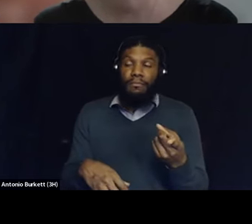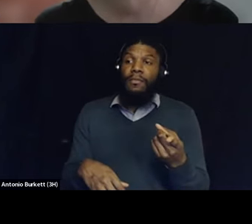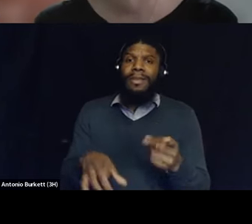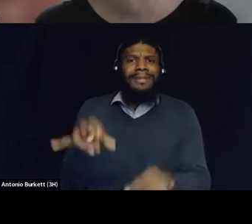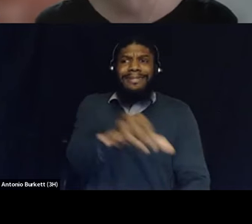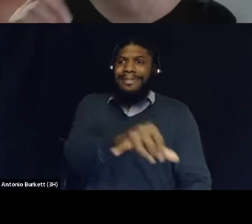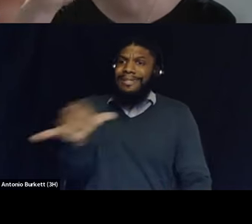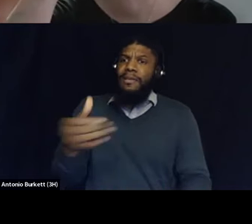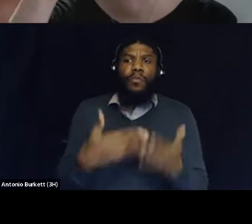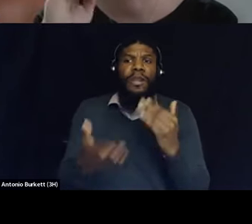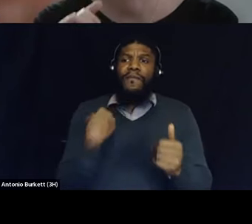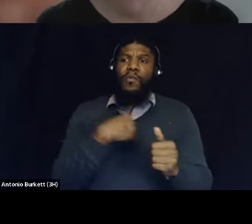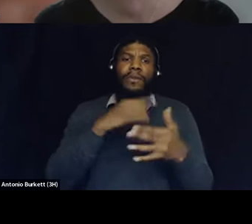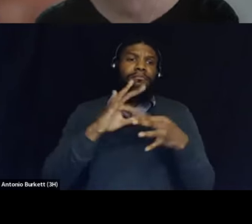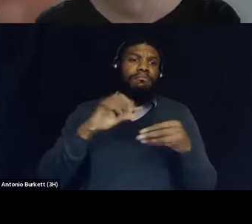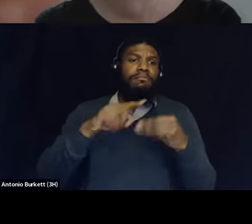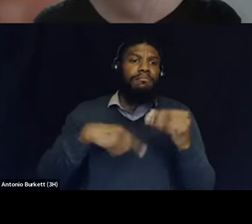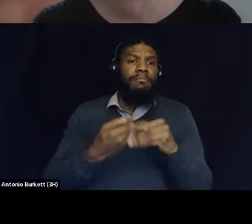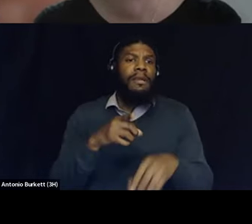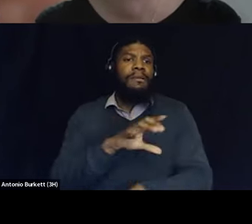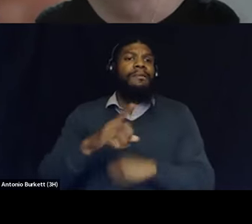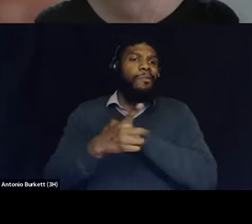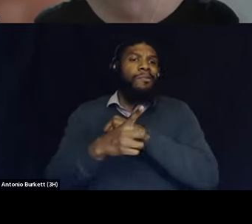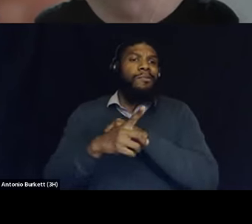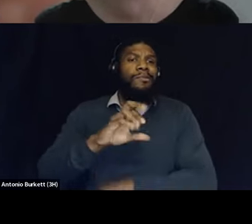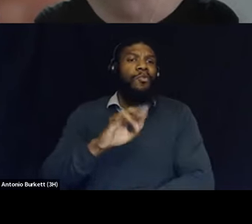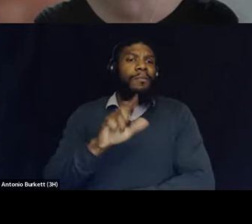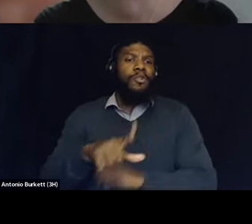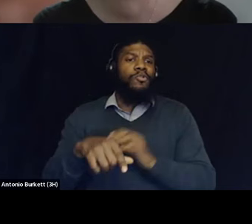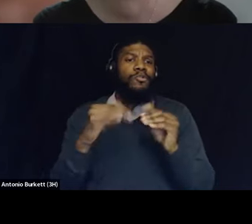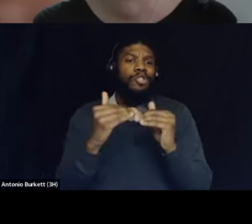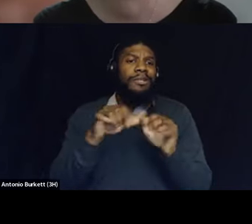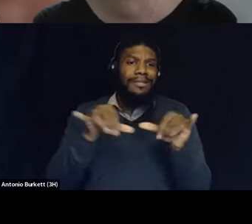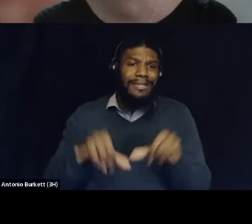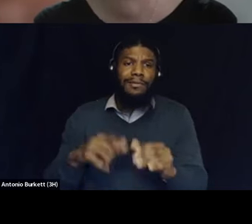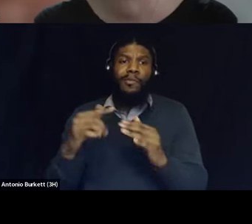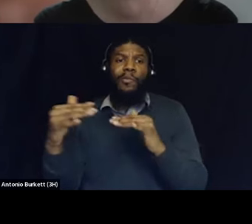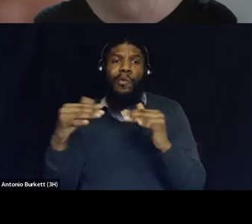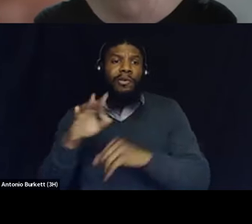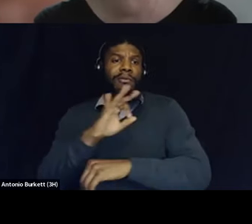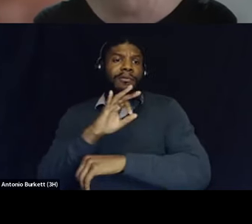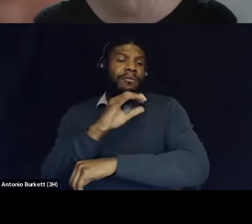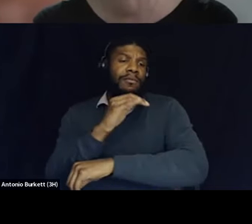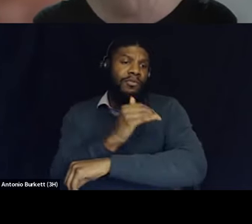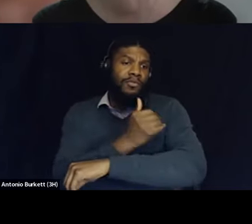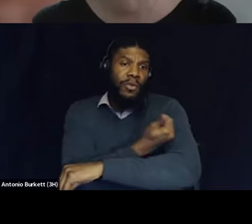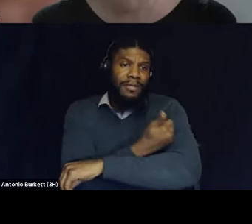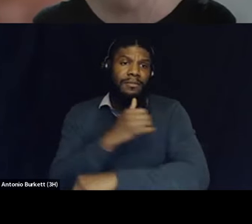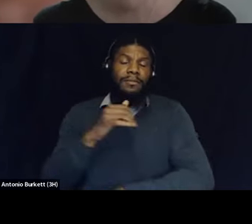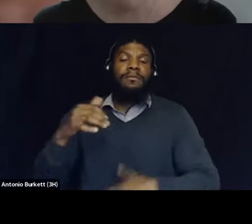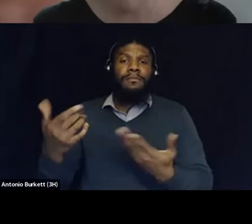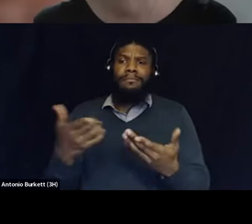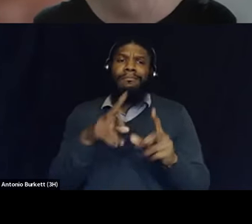we say about the criminal justice system the war on drugs it all applies to each and every system they utilize the thing i've learned about